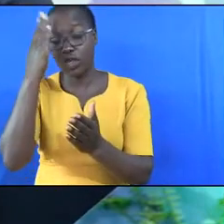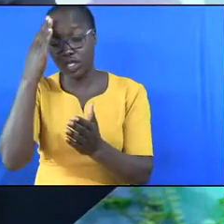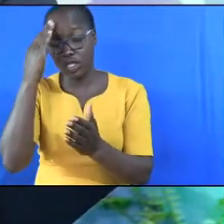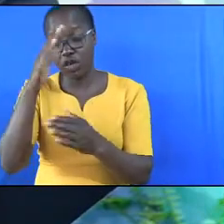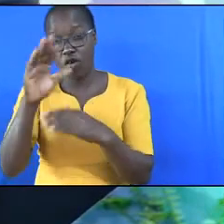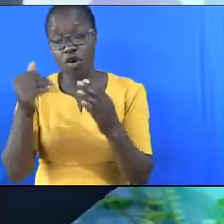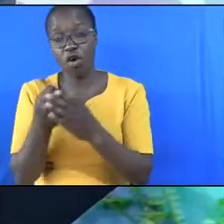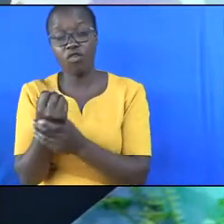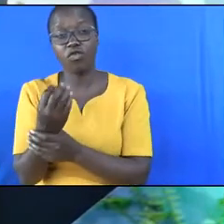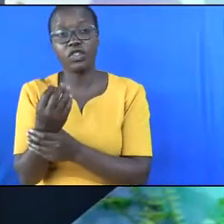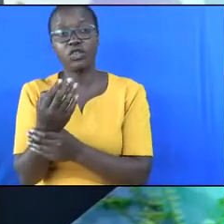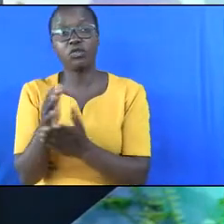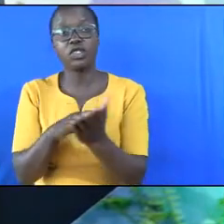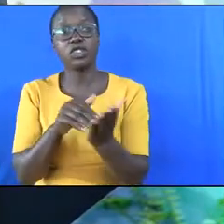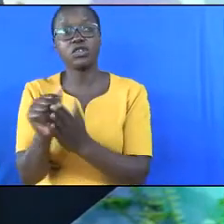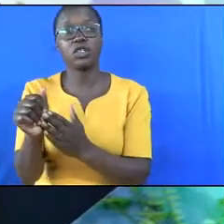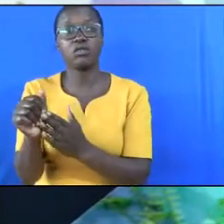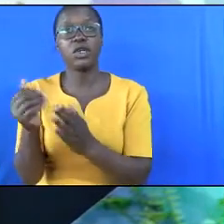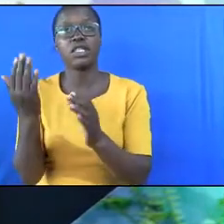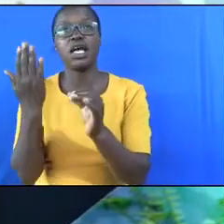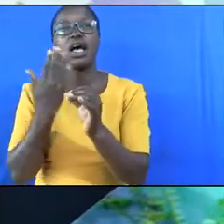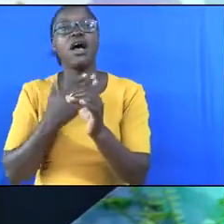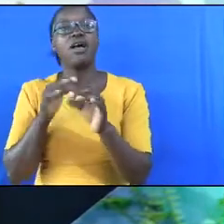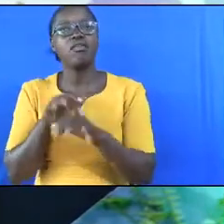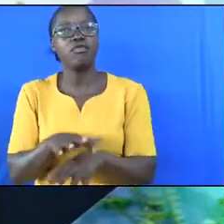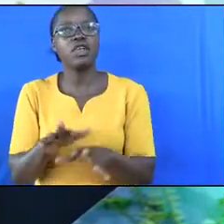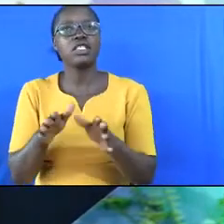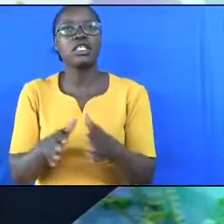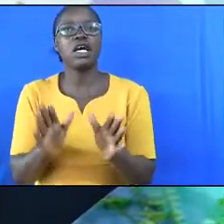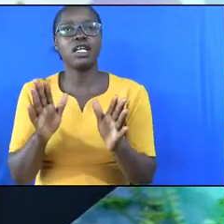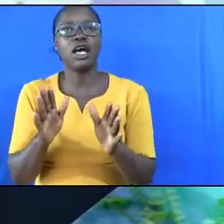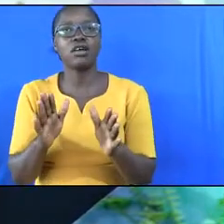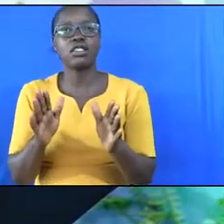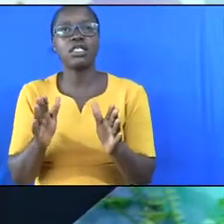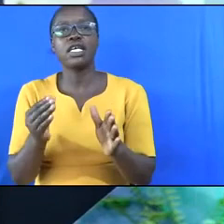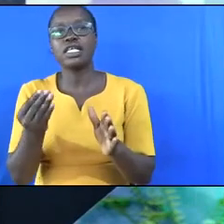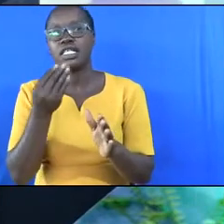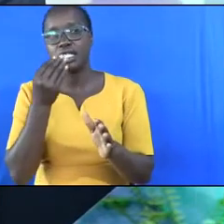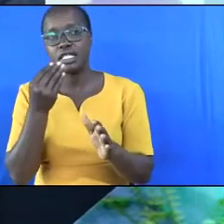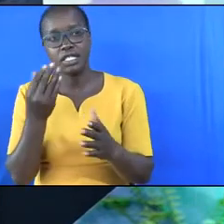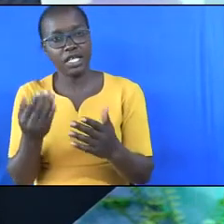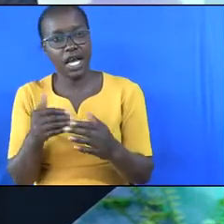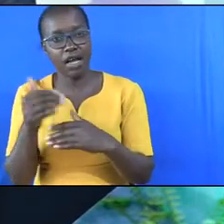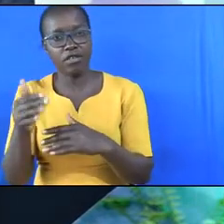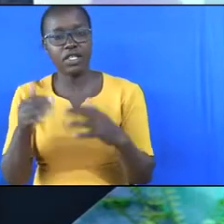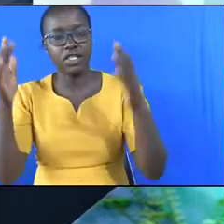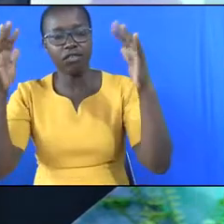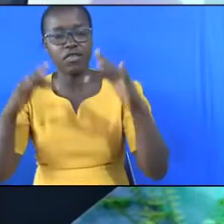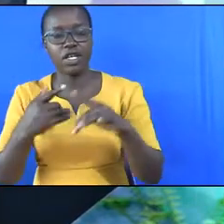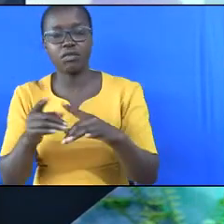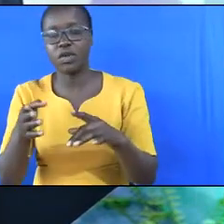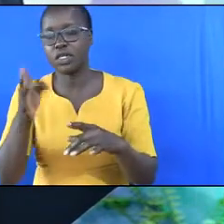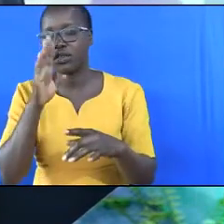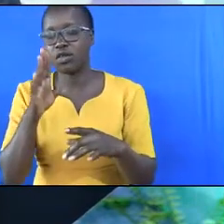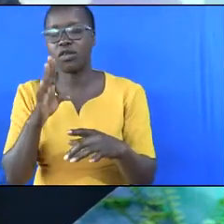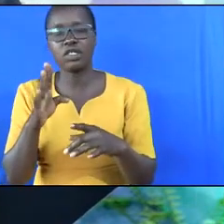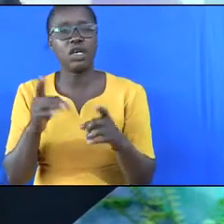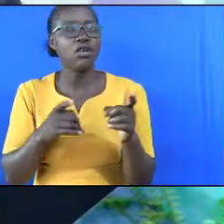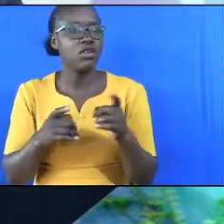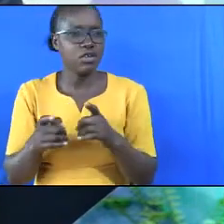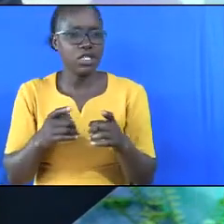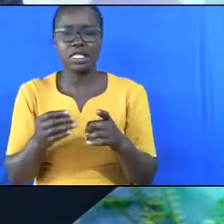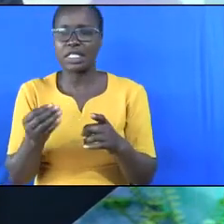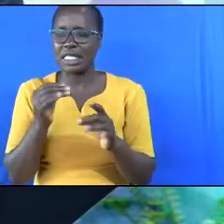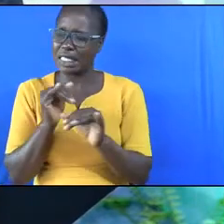vegetation on earth will be destroyed by the flood and that's why God allowed them to eat meat after the flood. But God made a distinction between